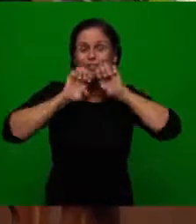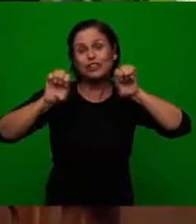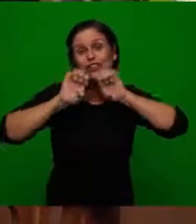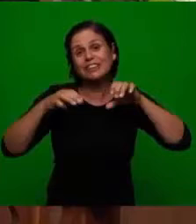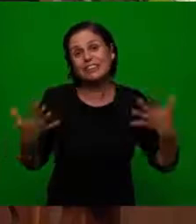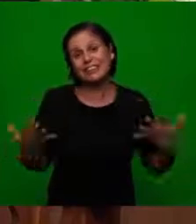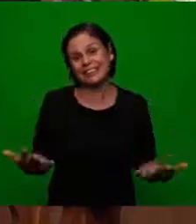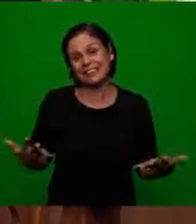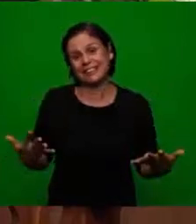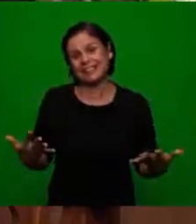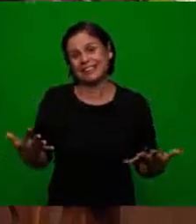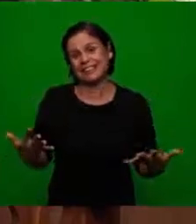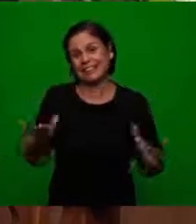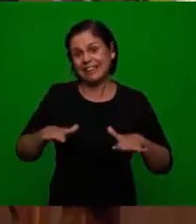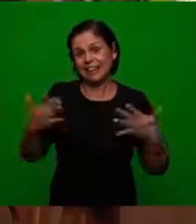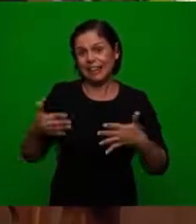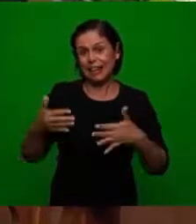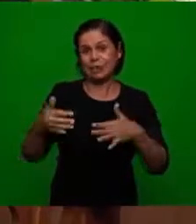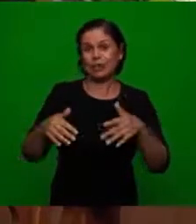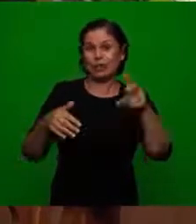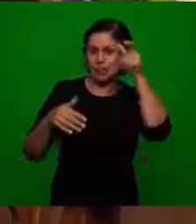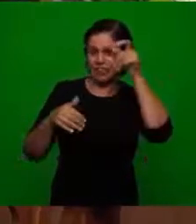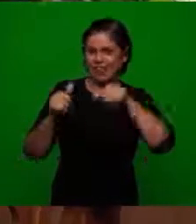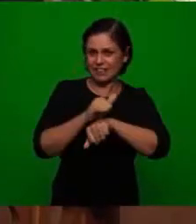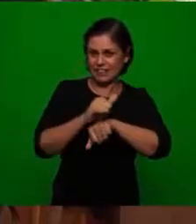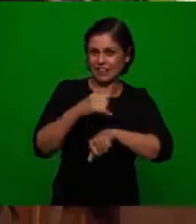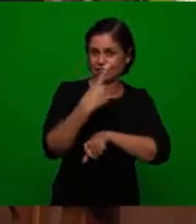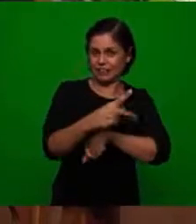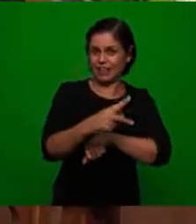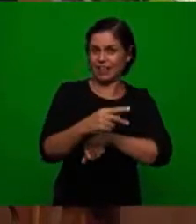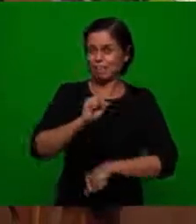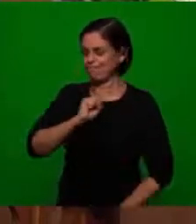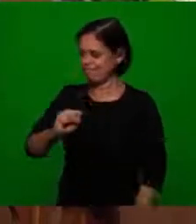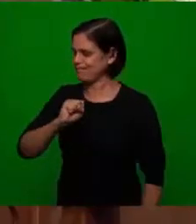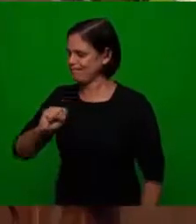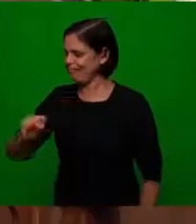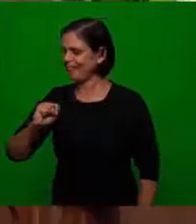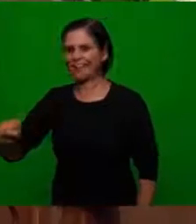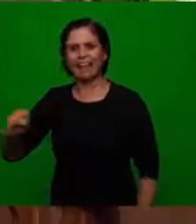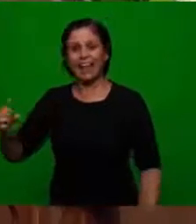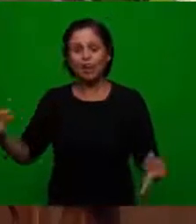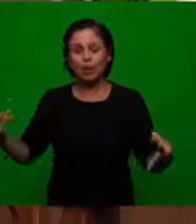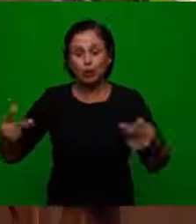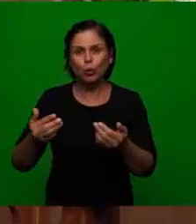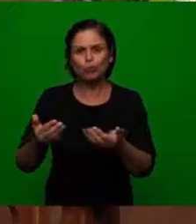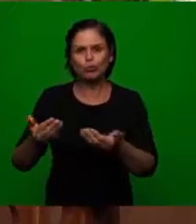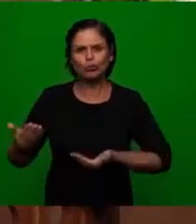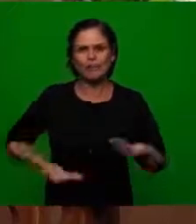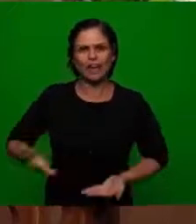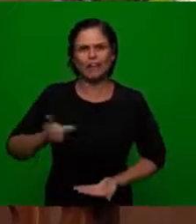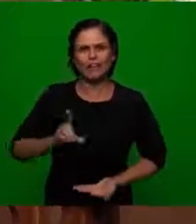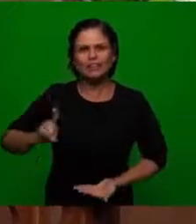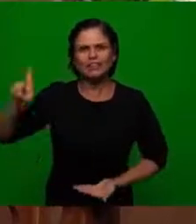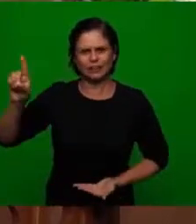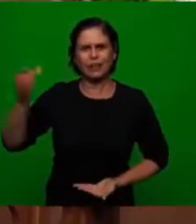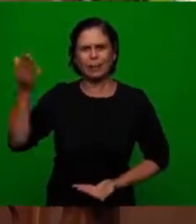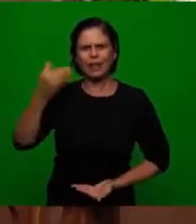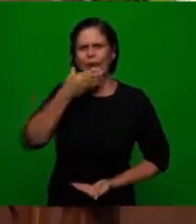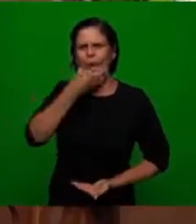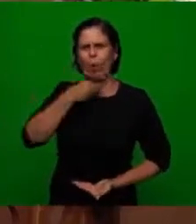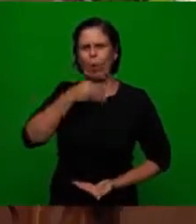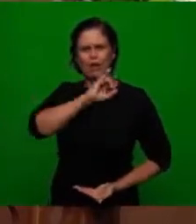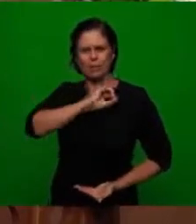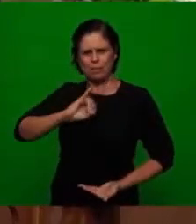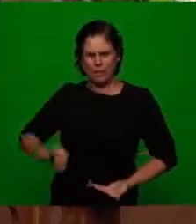hunger and imprisonment and tribulation and death so we see this when the